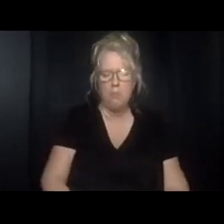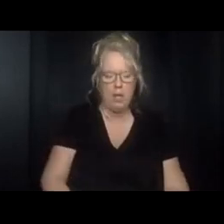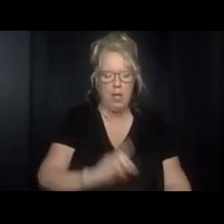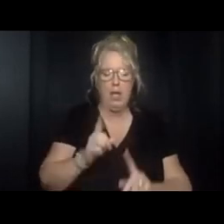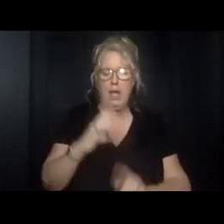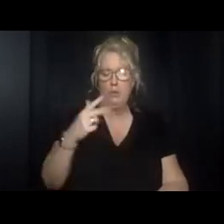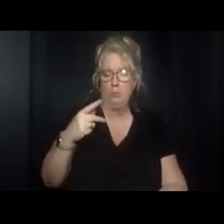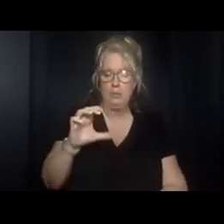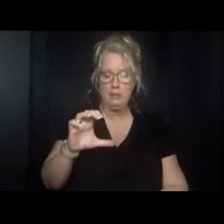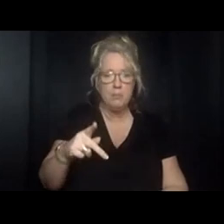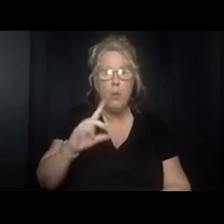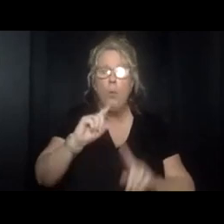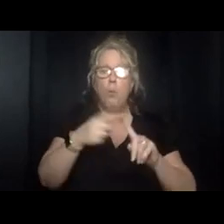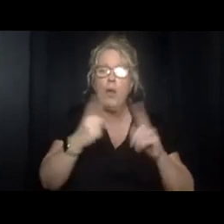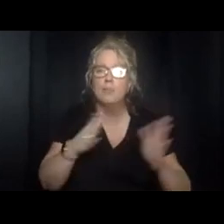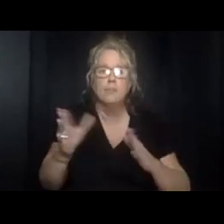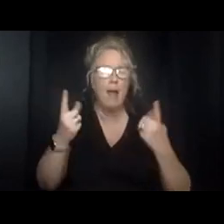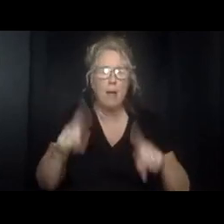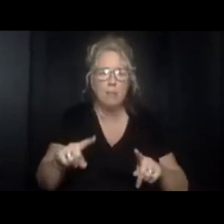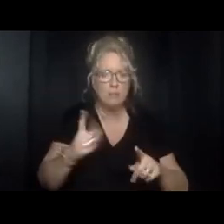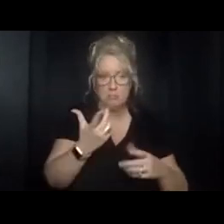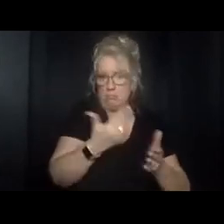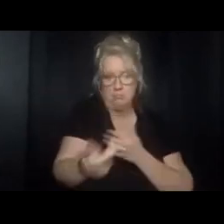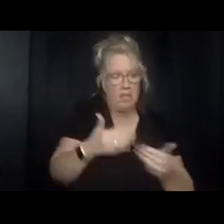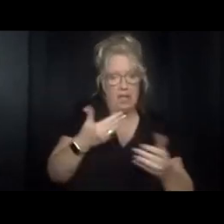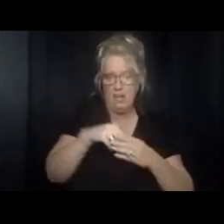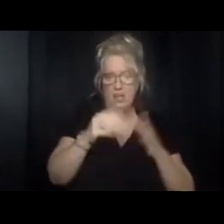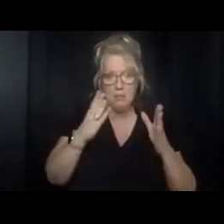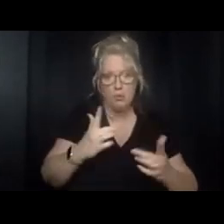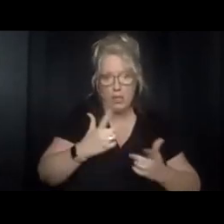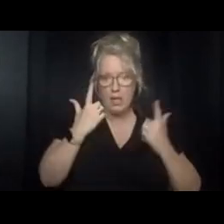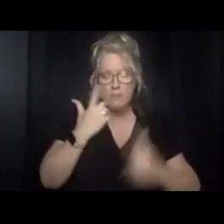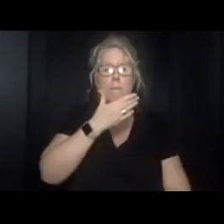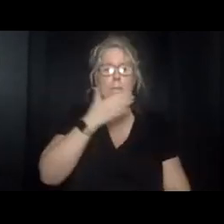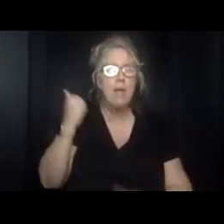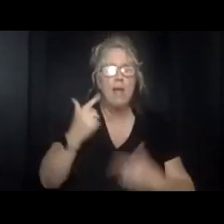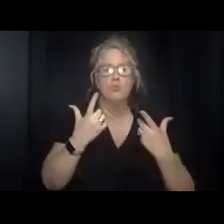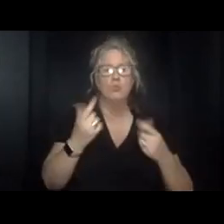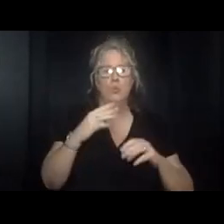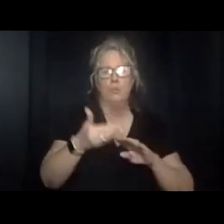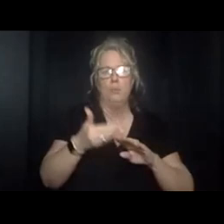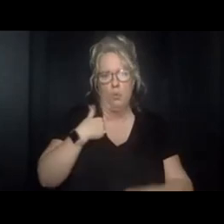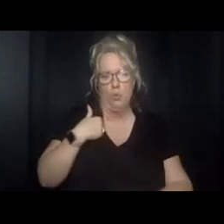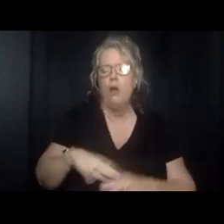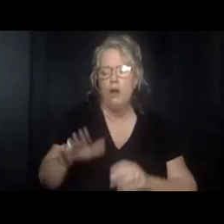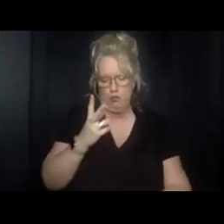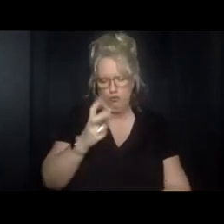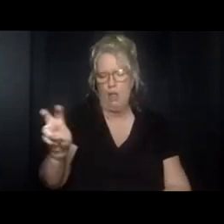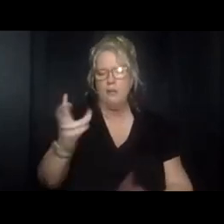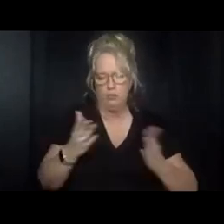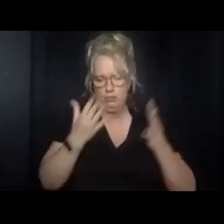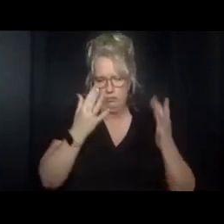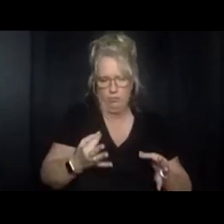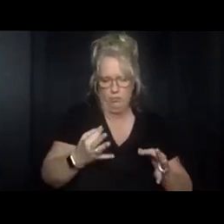-centered planning take place at any time in a person's life however it is best done before transition services are determined a